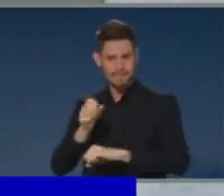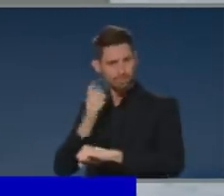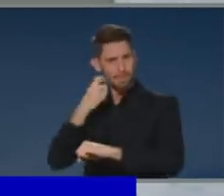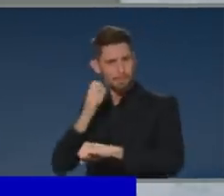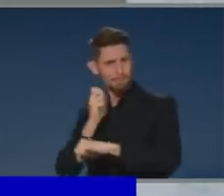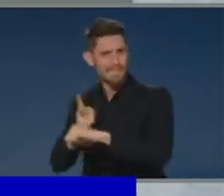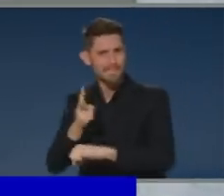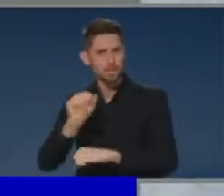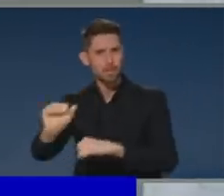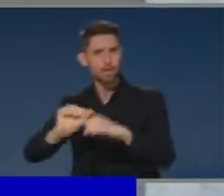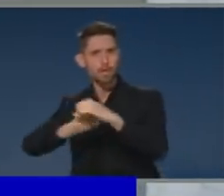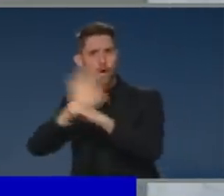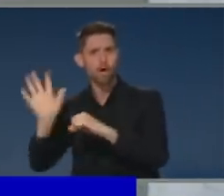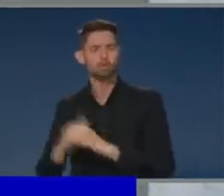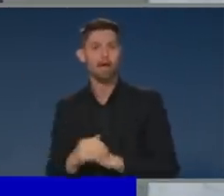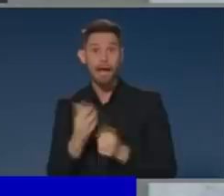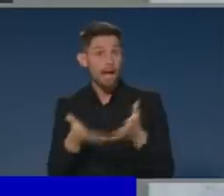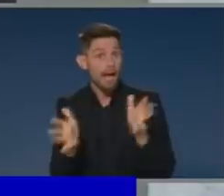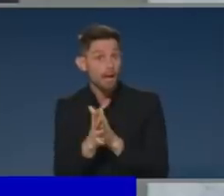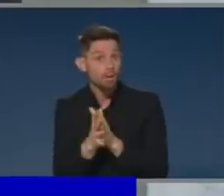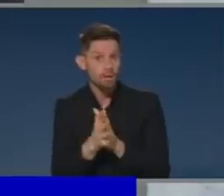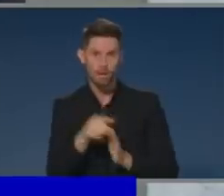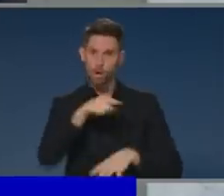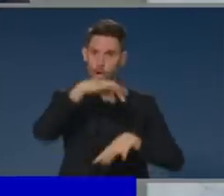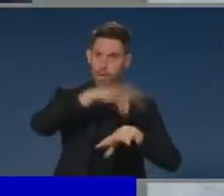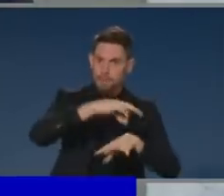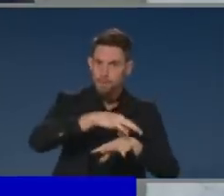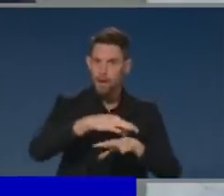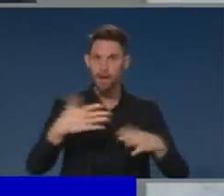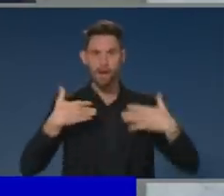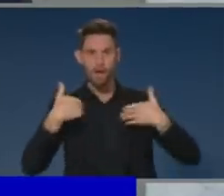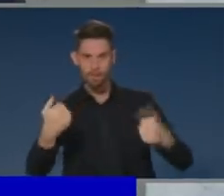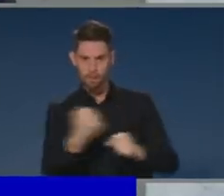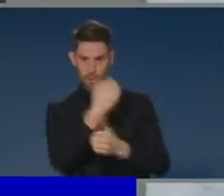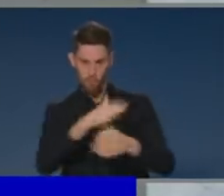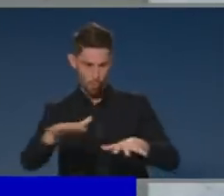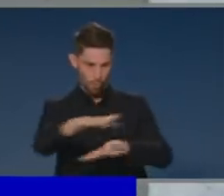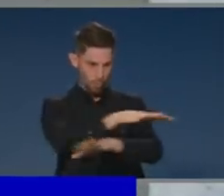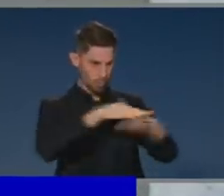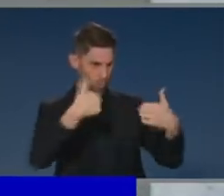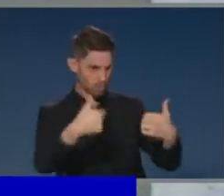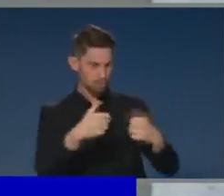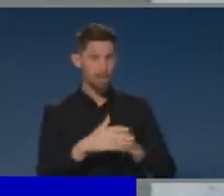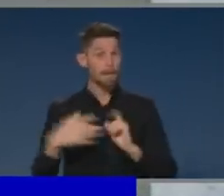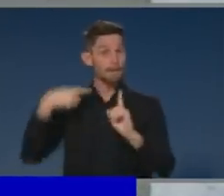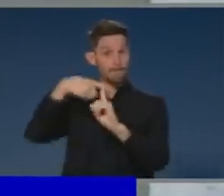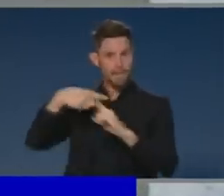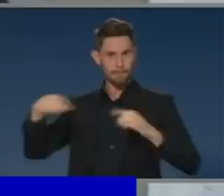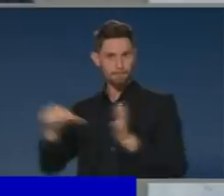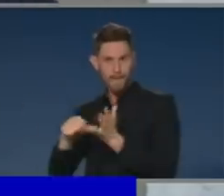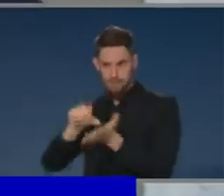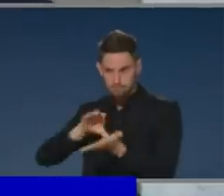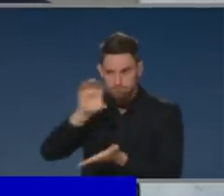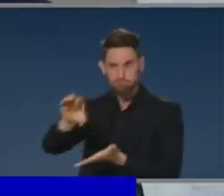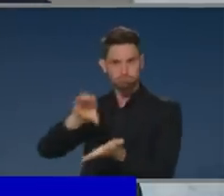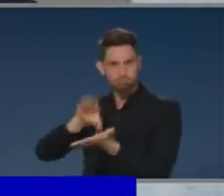the health supports and the economic supports, to help Australians through this very difficult time. And indeed, this